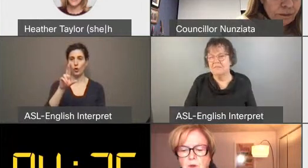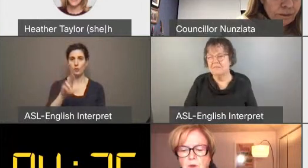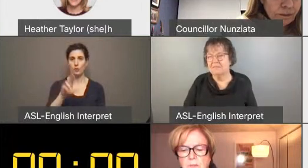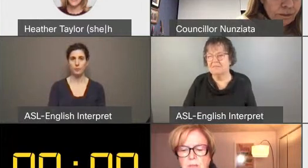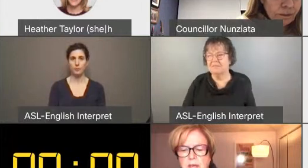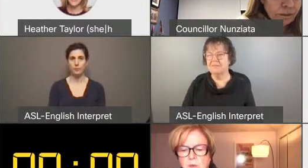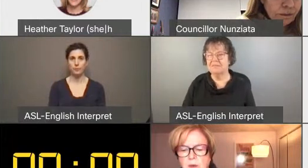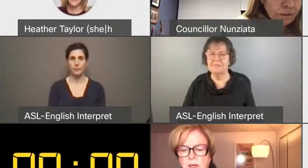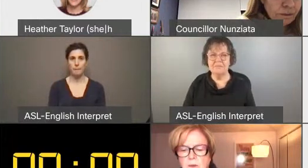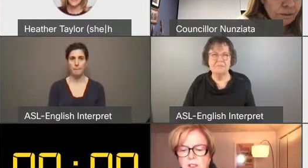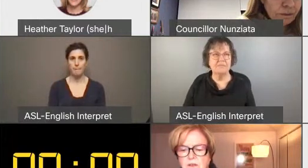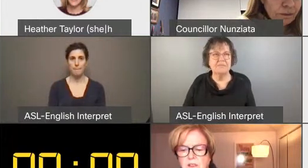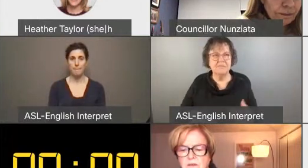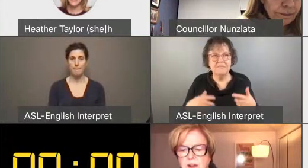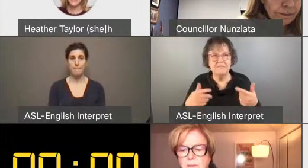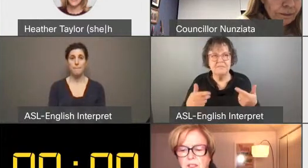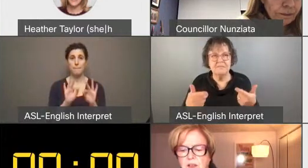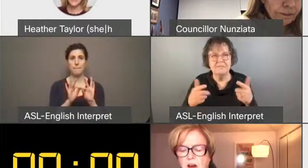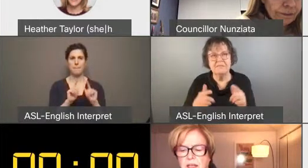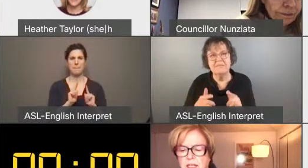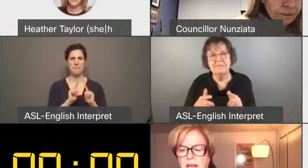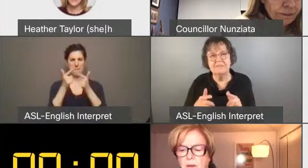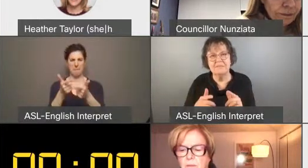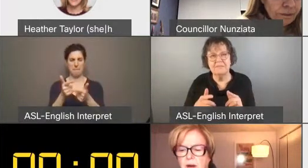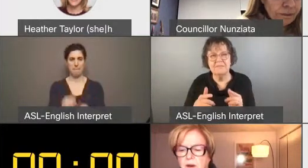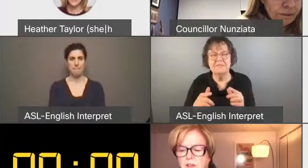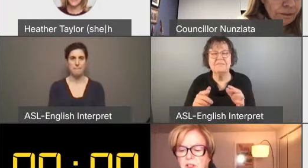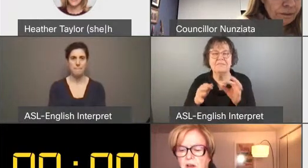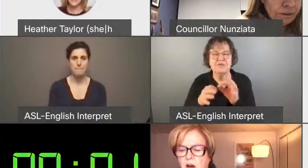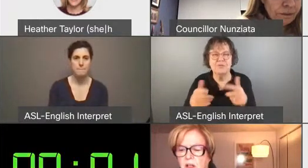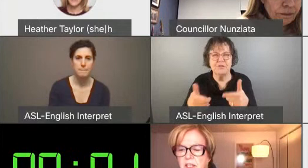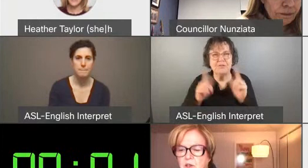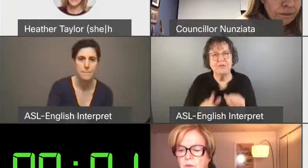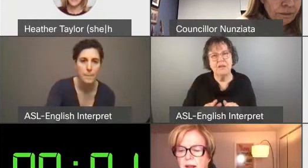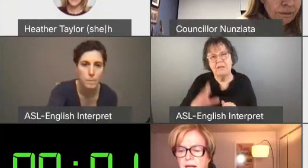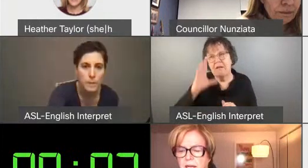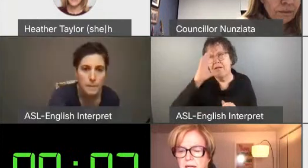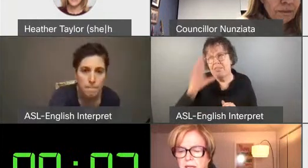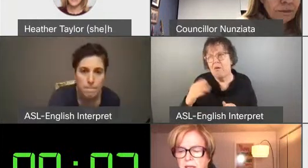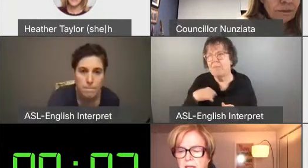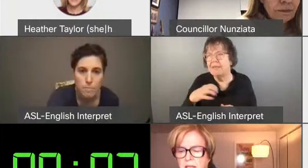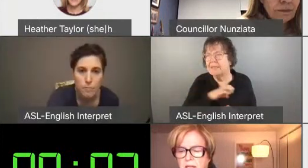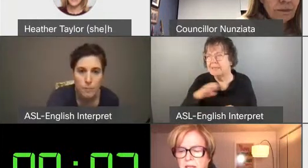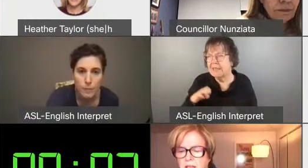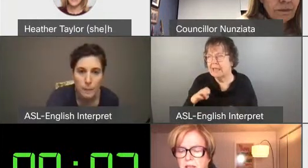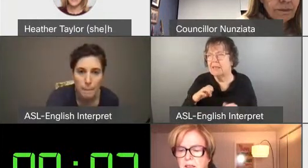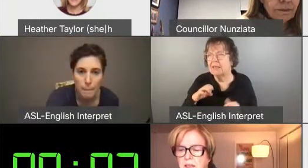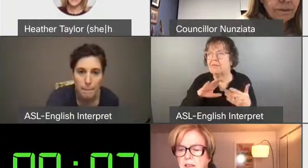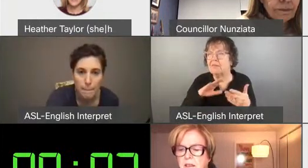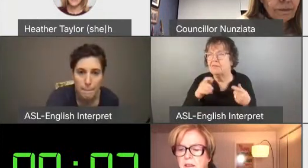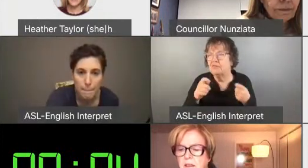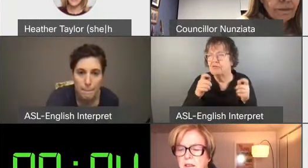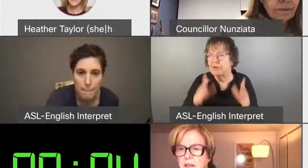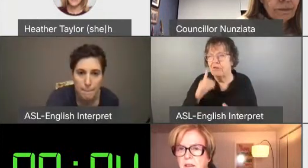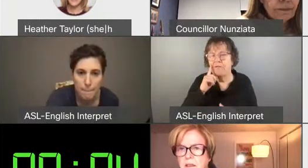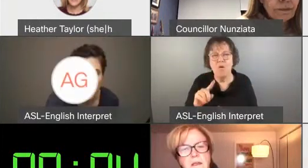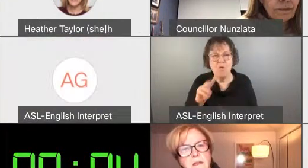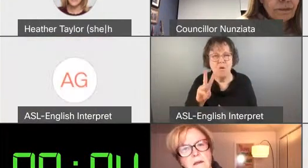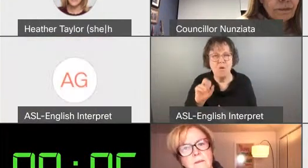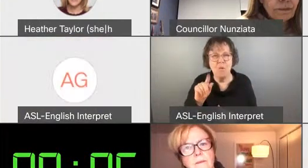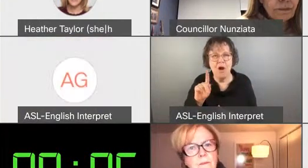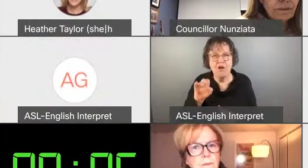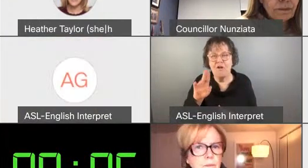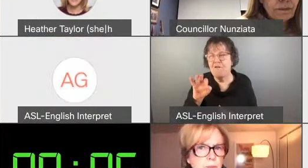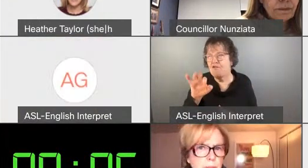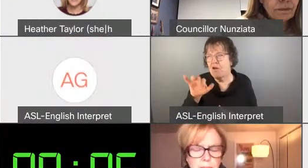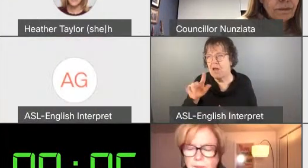Thank you, Councillor Crawford, members of the committee. I'm the executive director of the Waterfront Business Improvement Area. I'm primarily here to